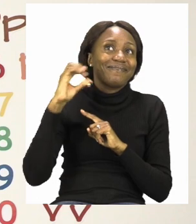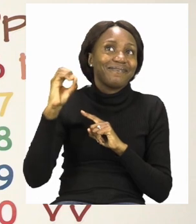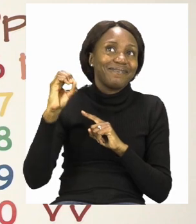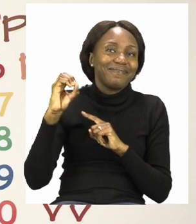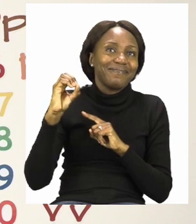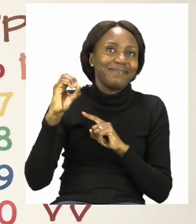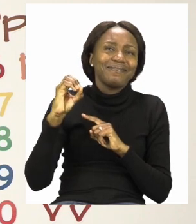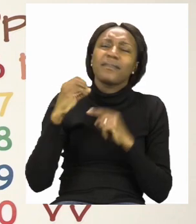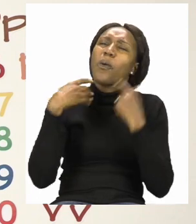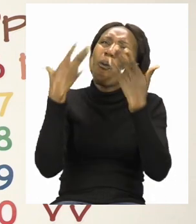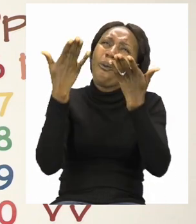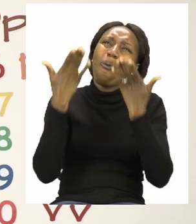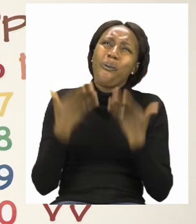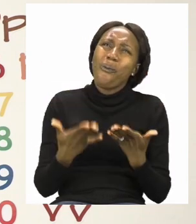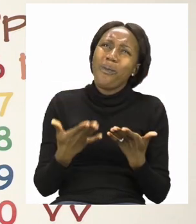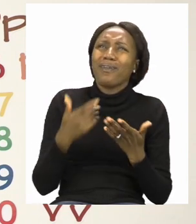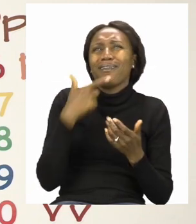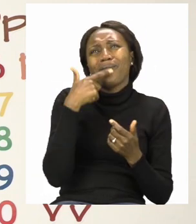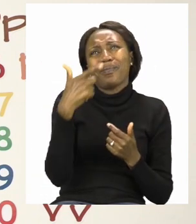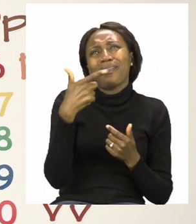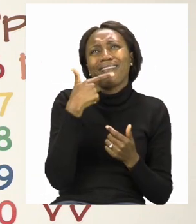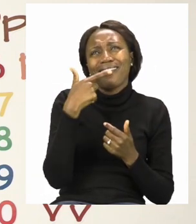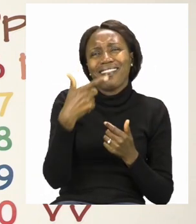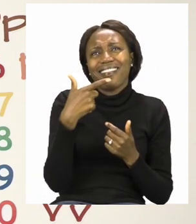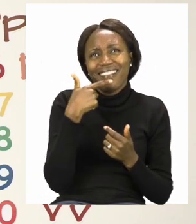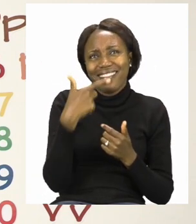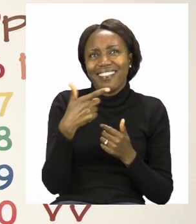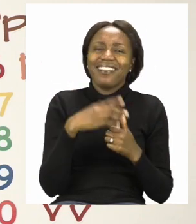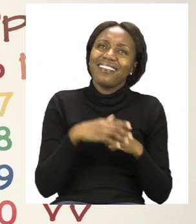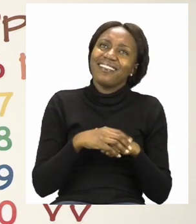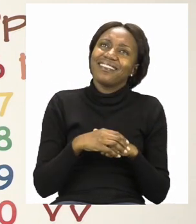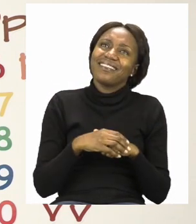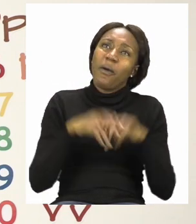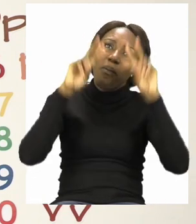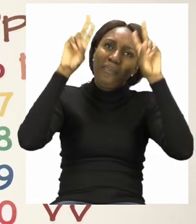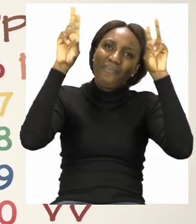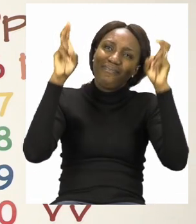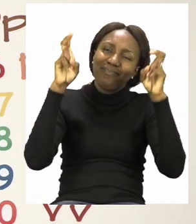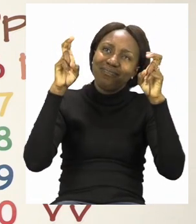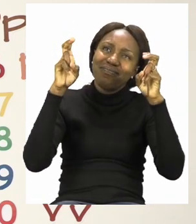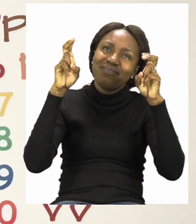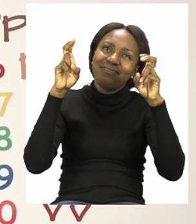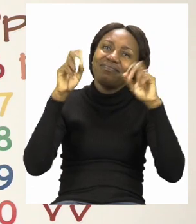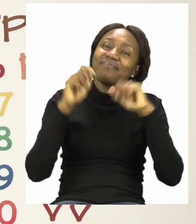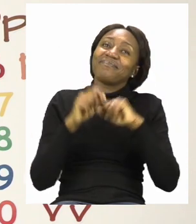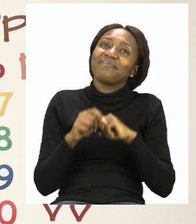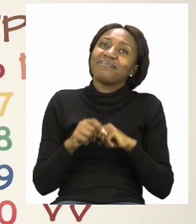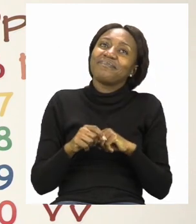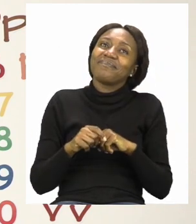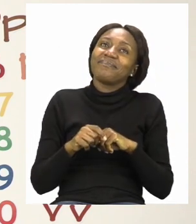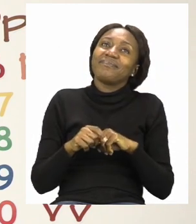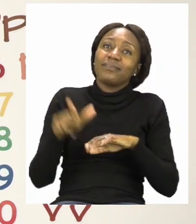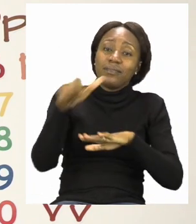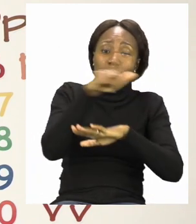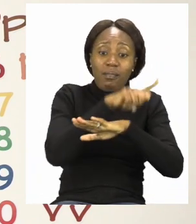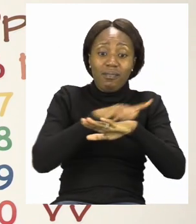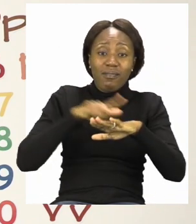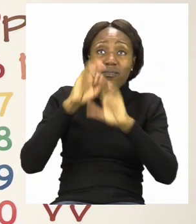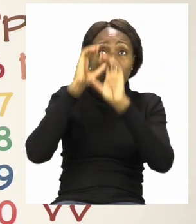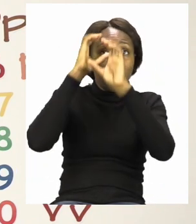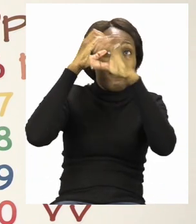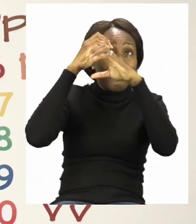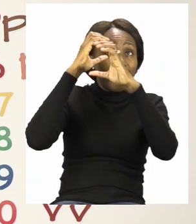and thank you so much for joining me today. Our theme this week is Local